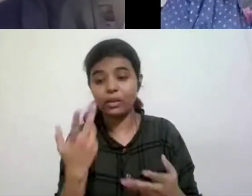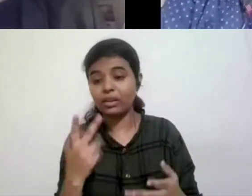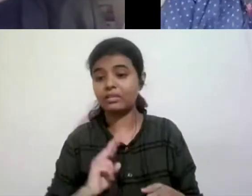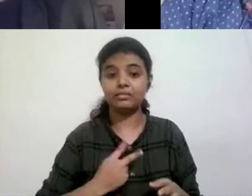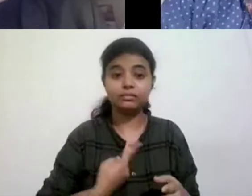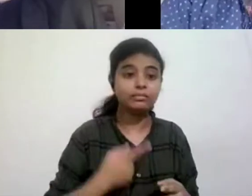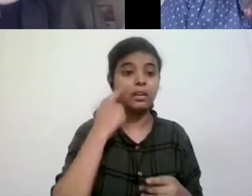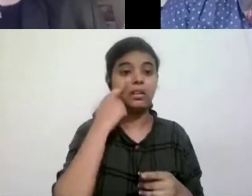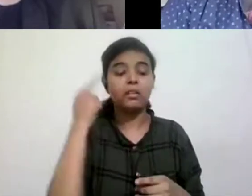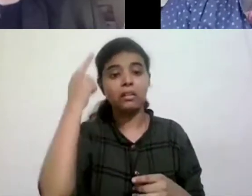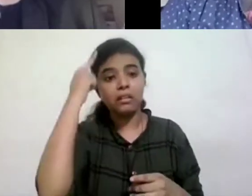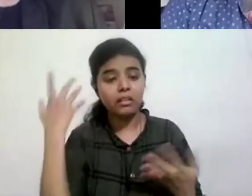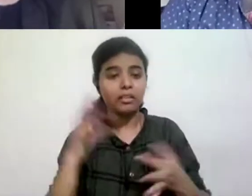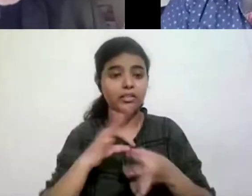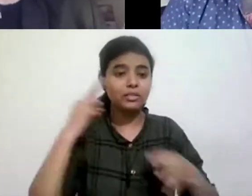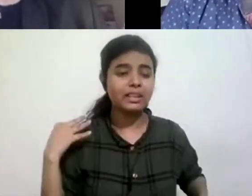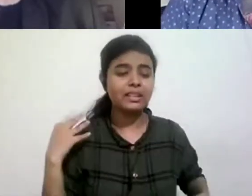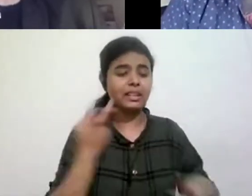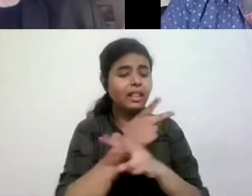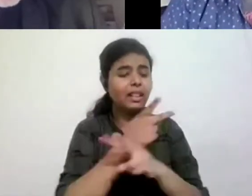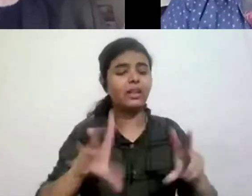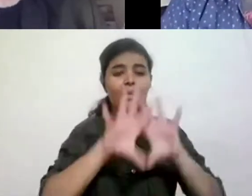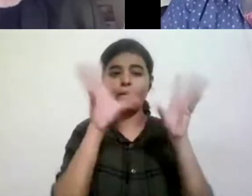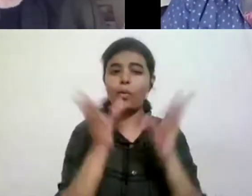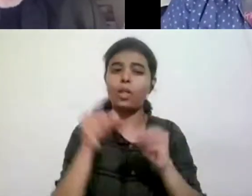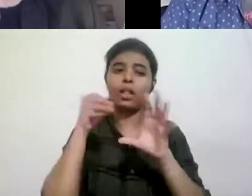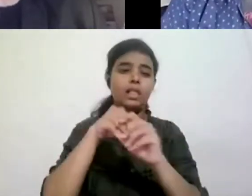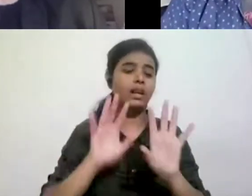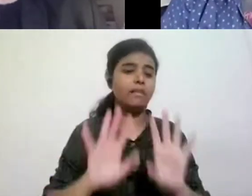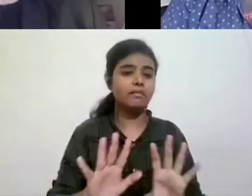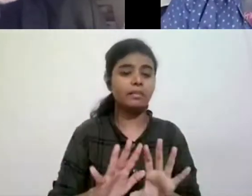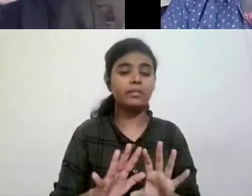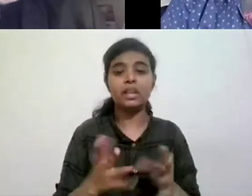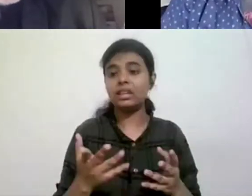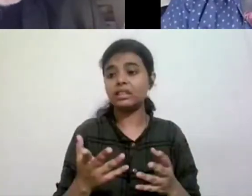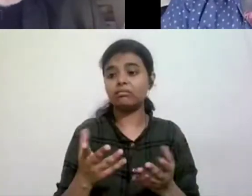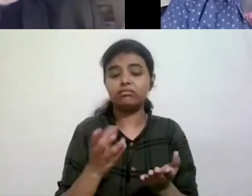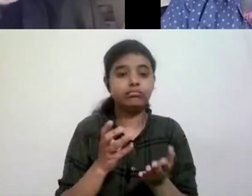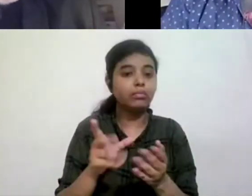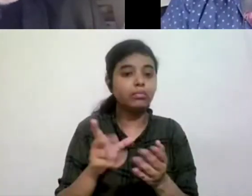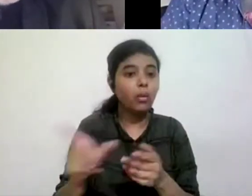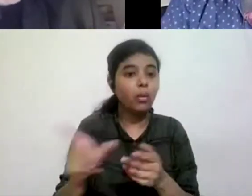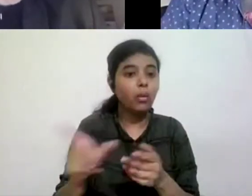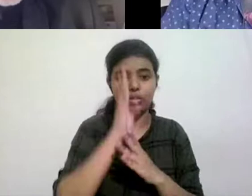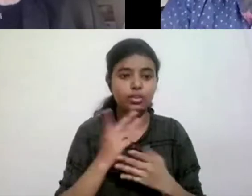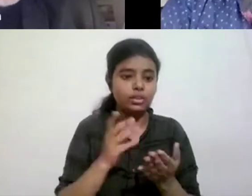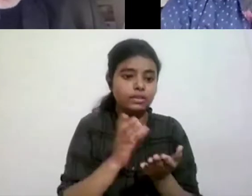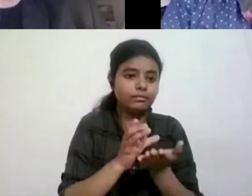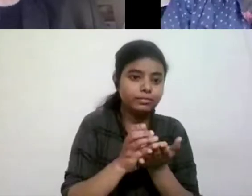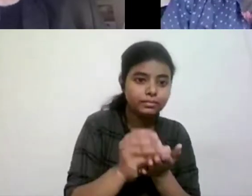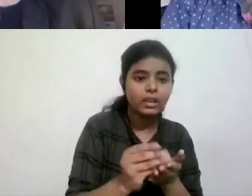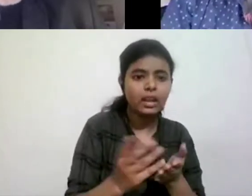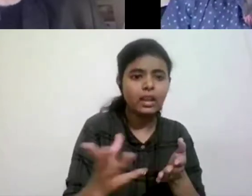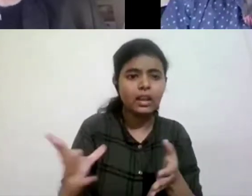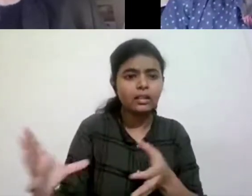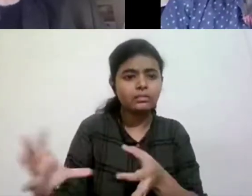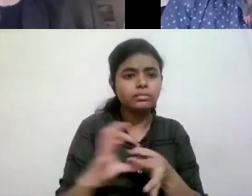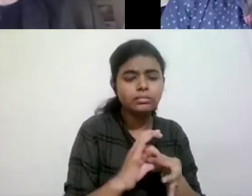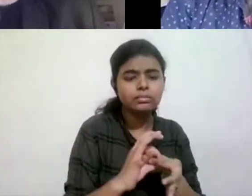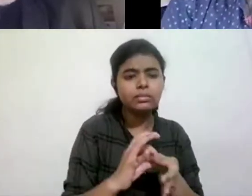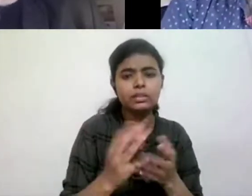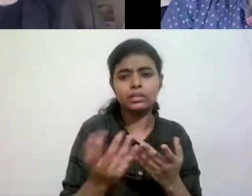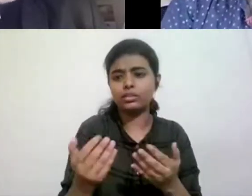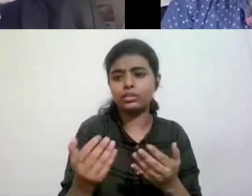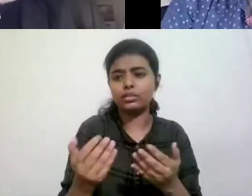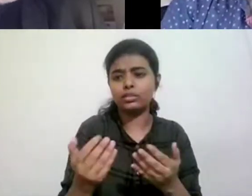uh, you know, it's one thing to be disabled. It's another thing to be an ethnic minority. and when those things are combined, the discriminatory